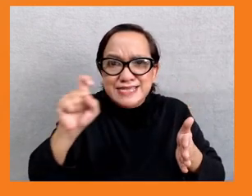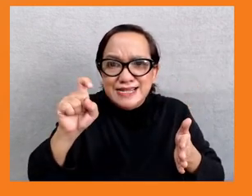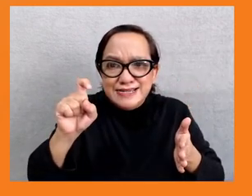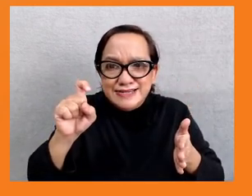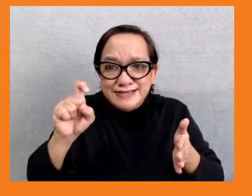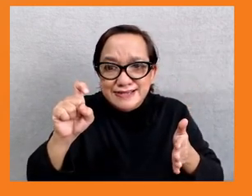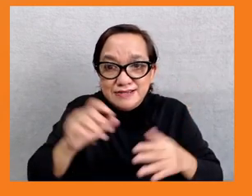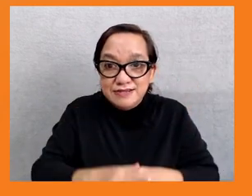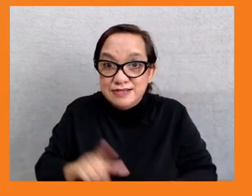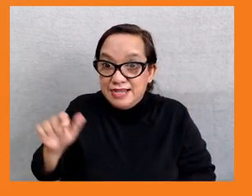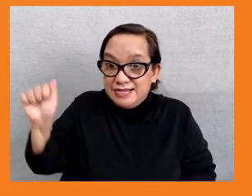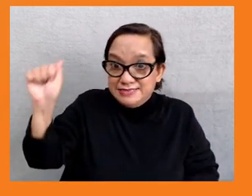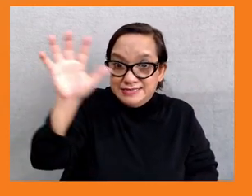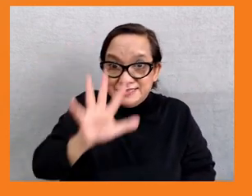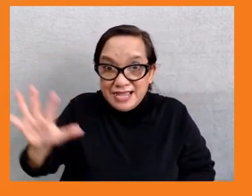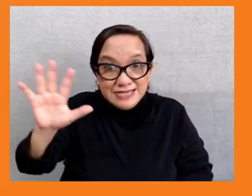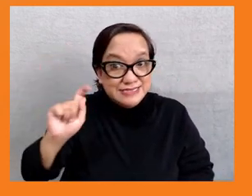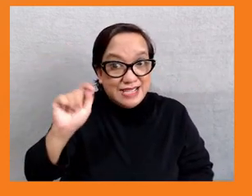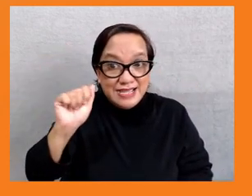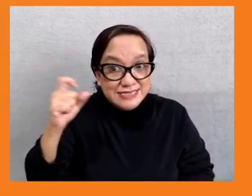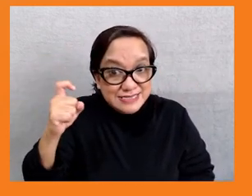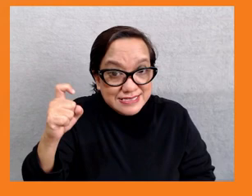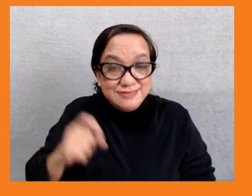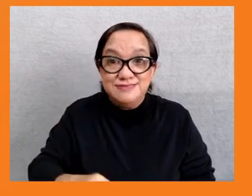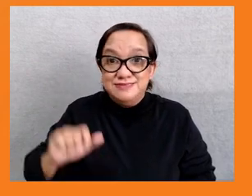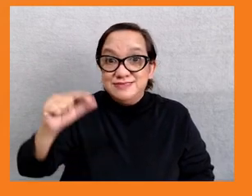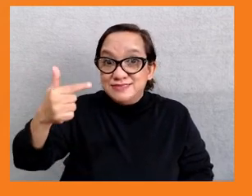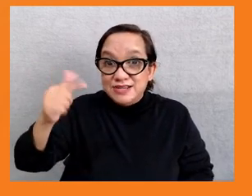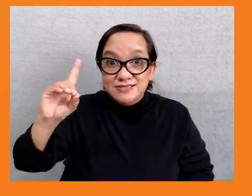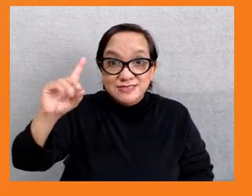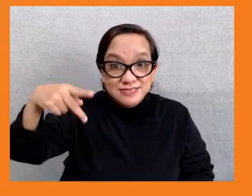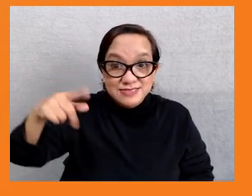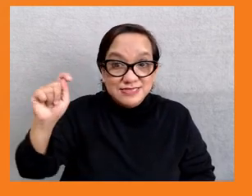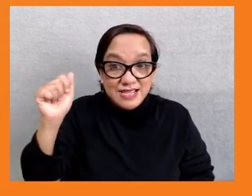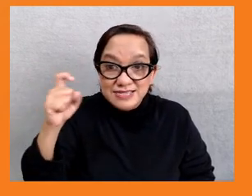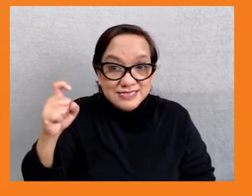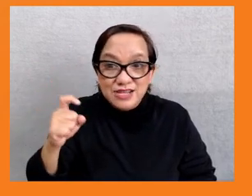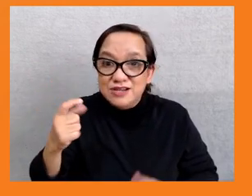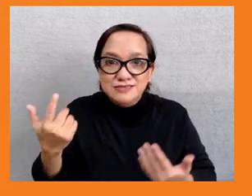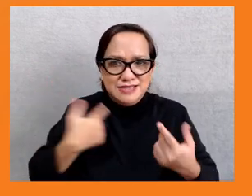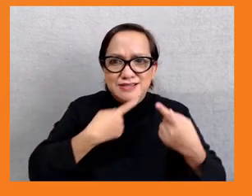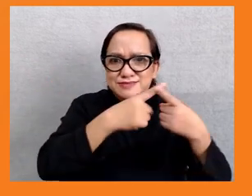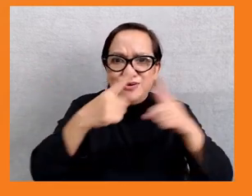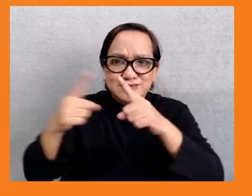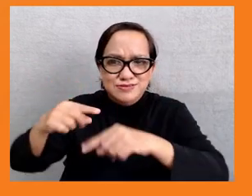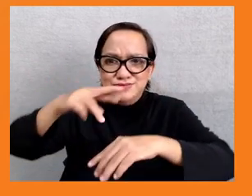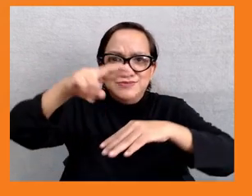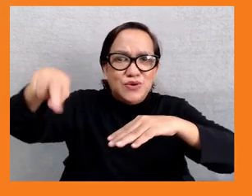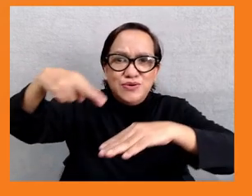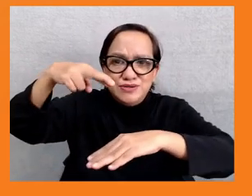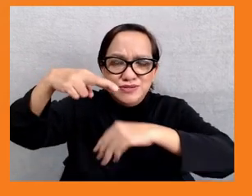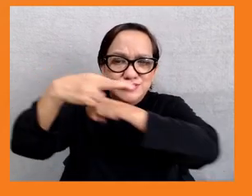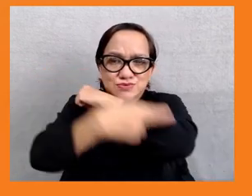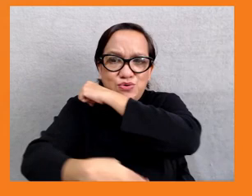is still much lower than other regions. But of course, how do you do that? And what types of taxes? And I think